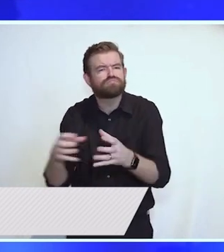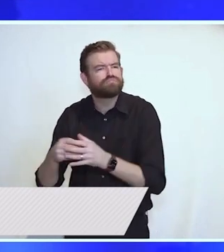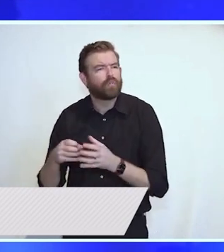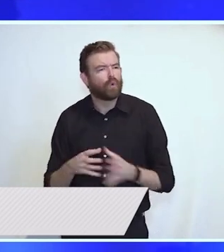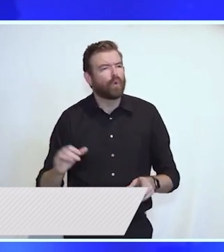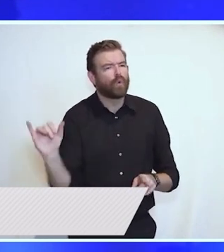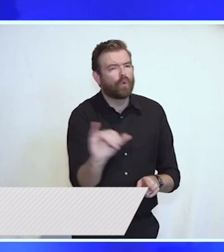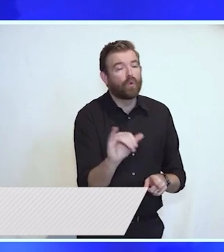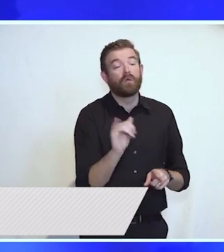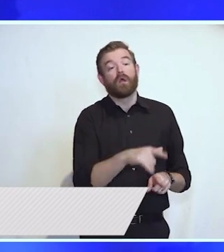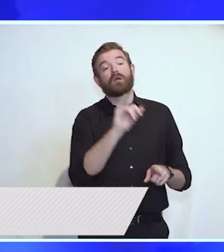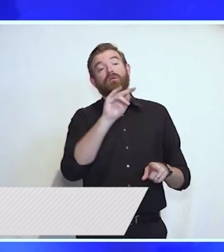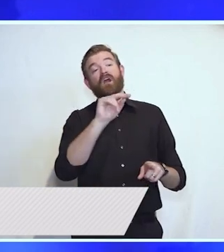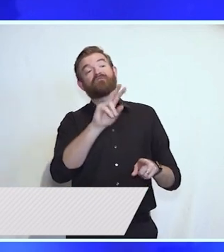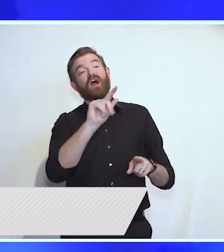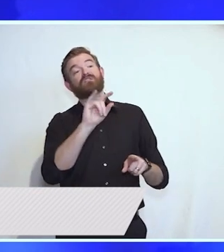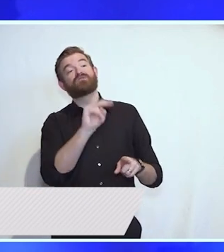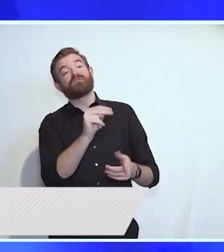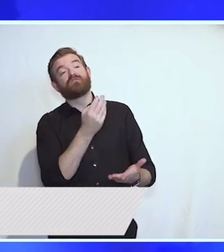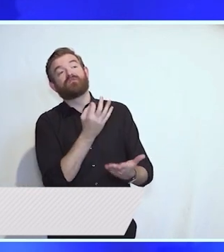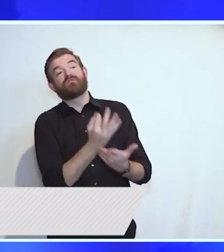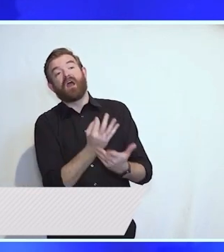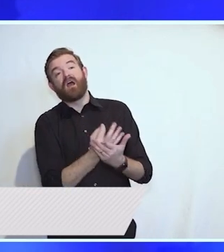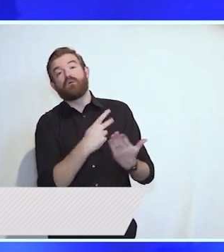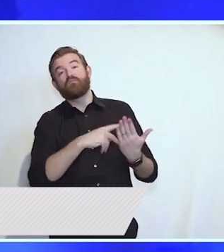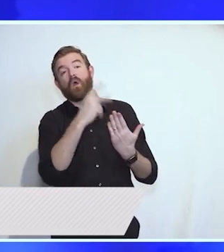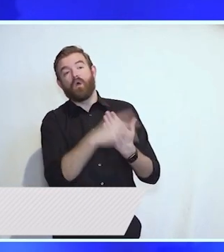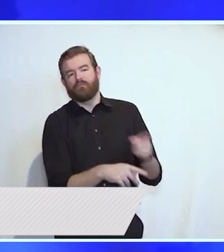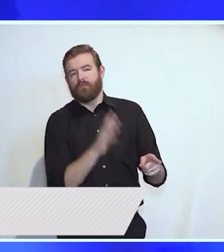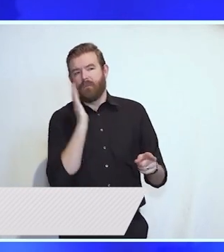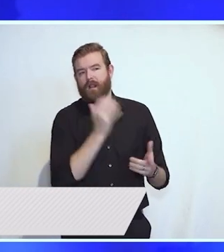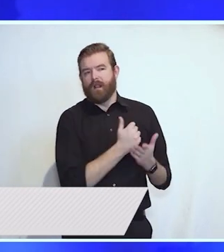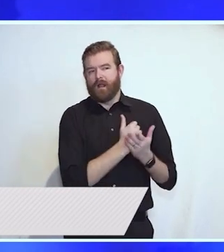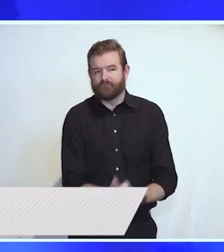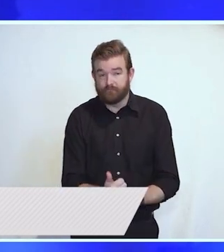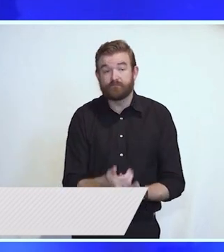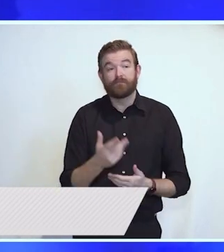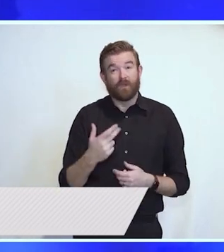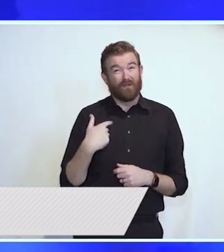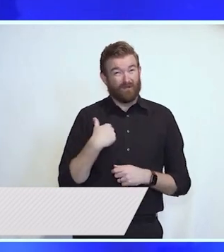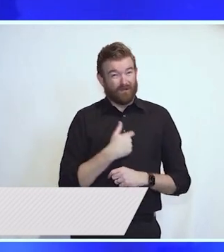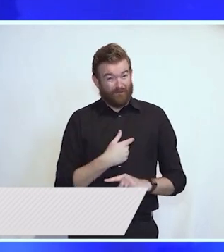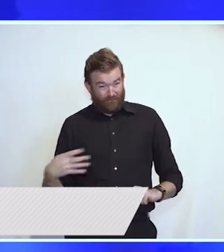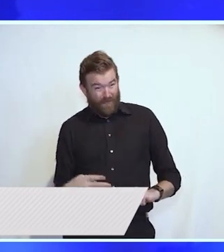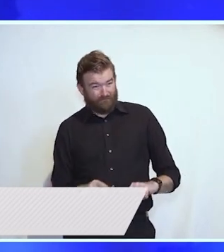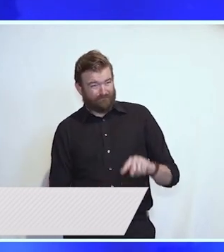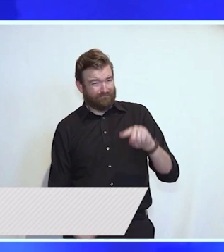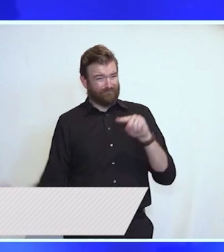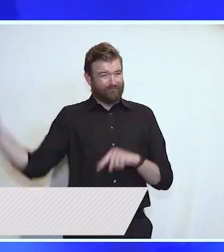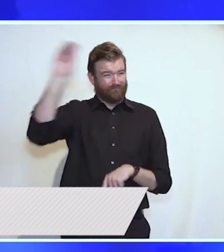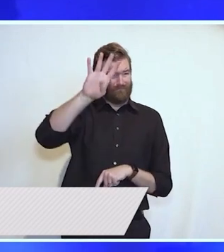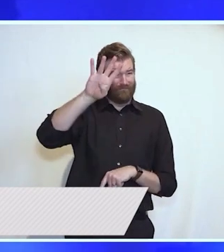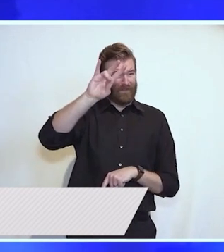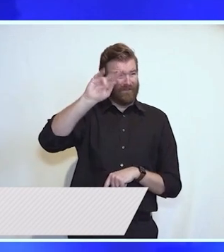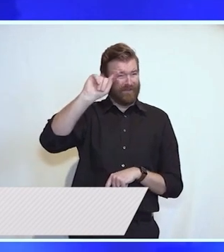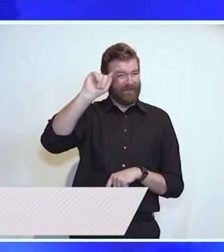our smart and focused effort to reclaim our historic place as the world's most innovative economy is one of the major drivers